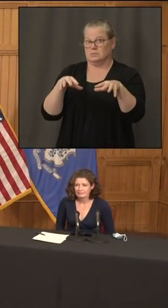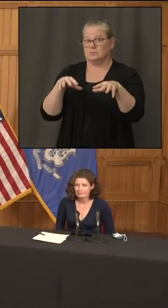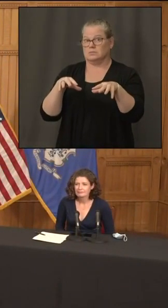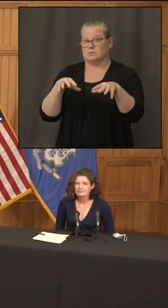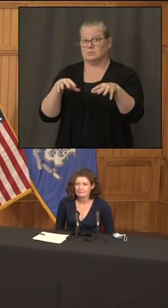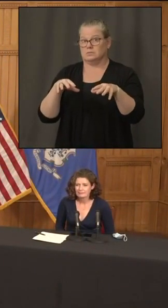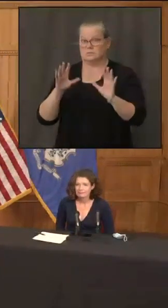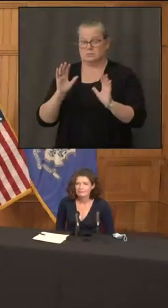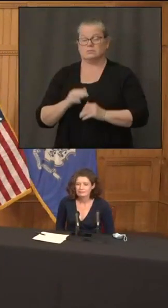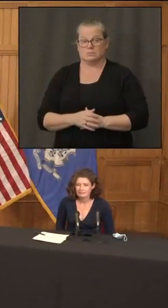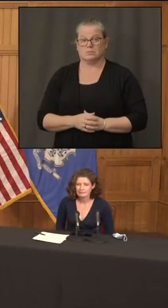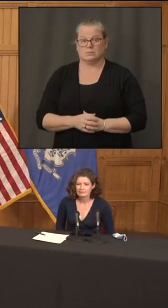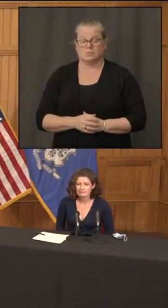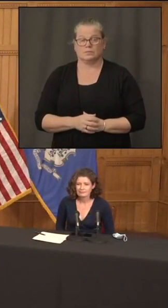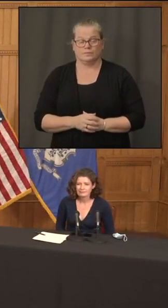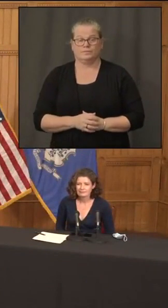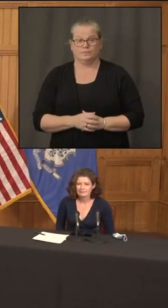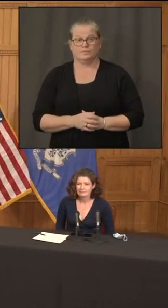back up yes